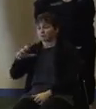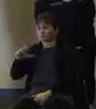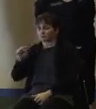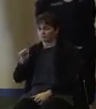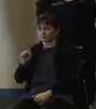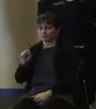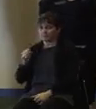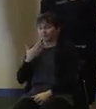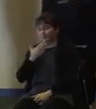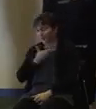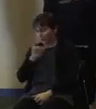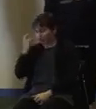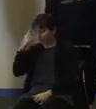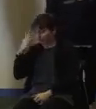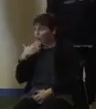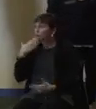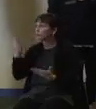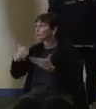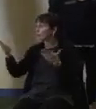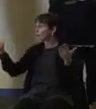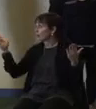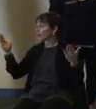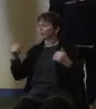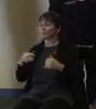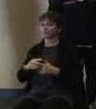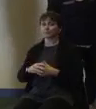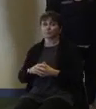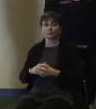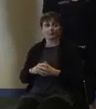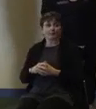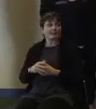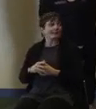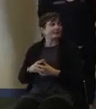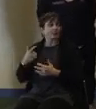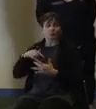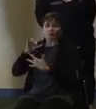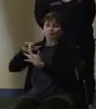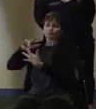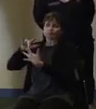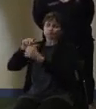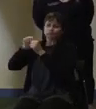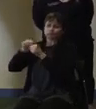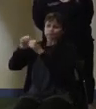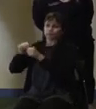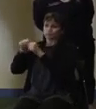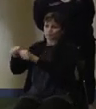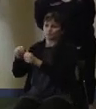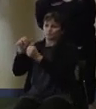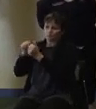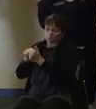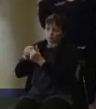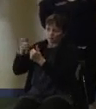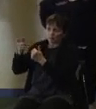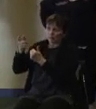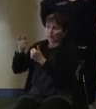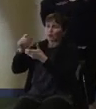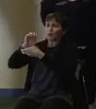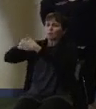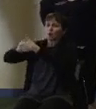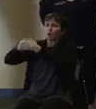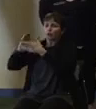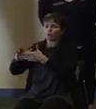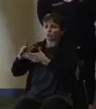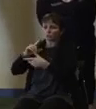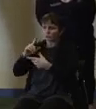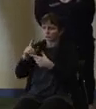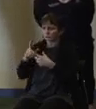Thank you, Governor. Good morning. We've remained in constant contact with our critical infrastructure partners through the duration of the storm, and at this time there